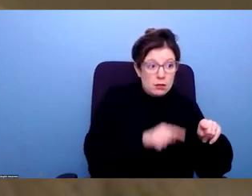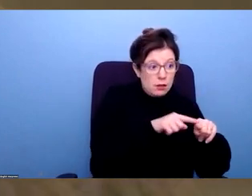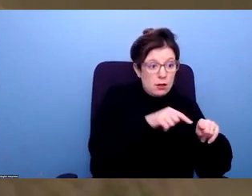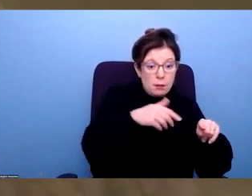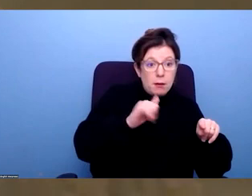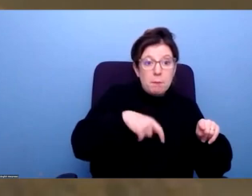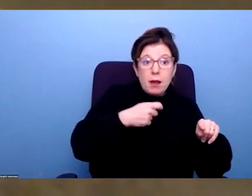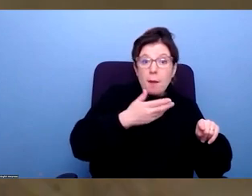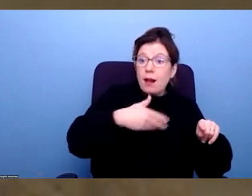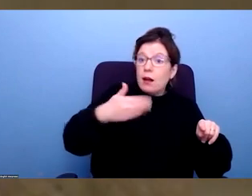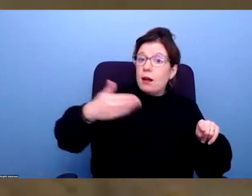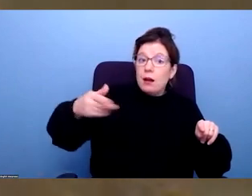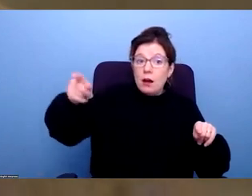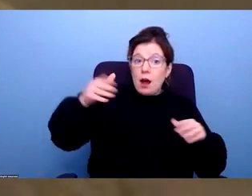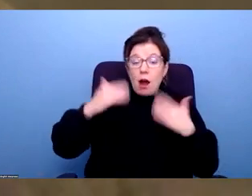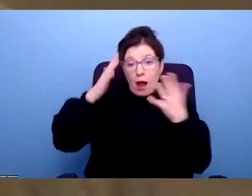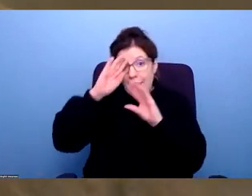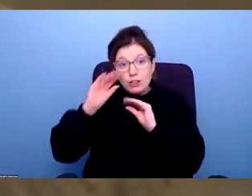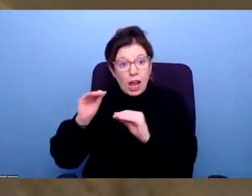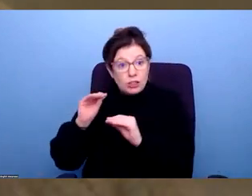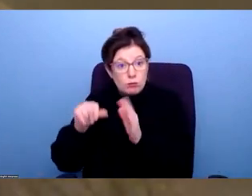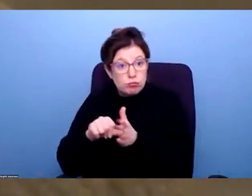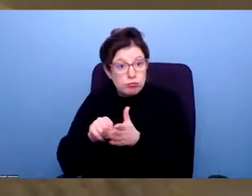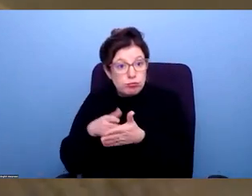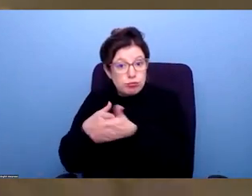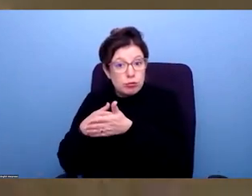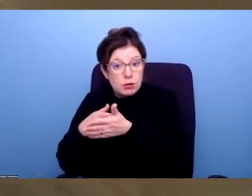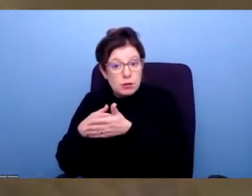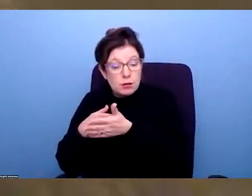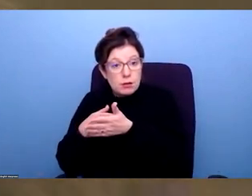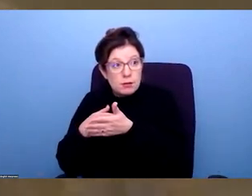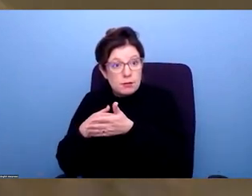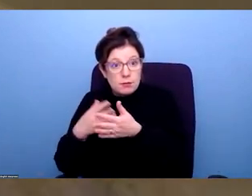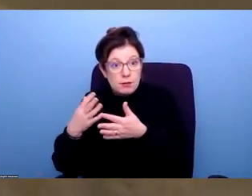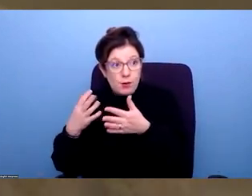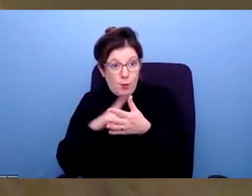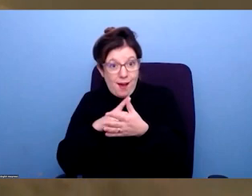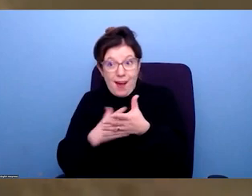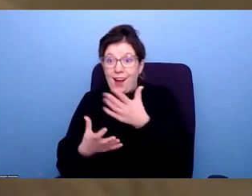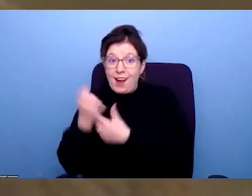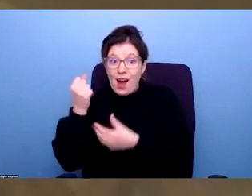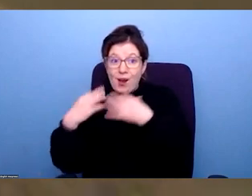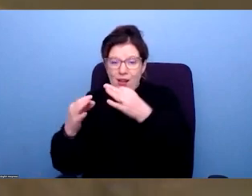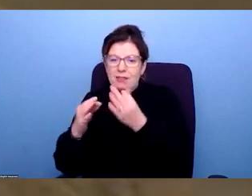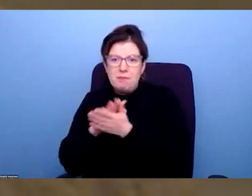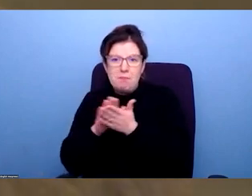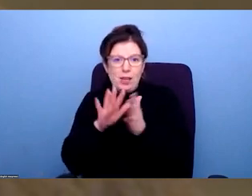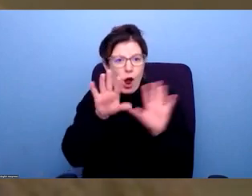to stay in higher education and to get those qualifications that allow you choices within the labour market?